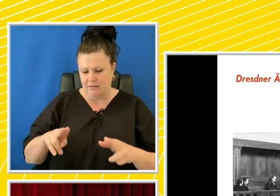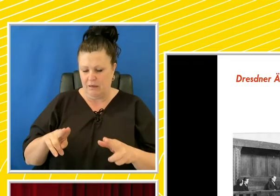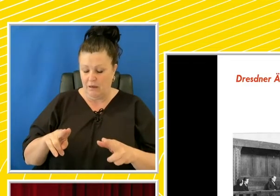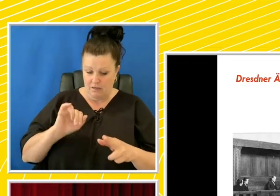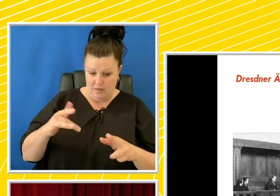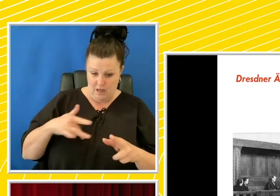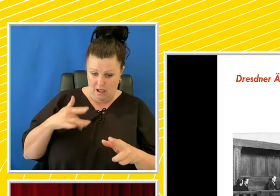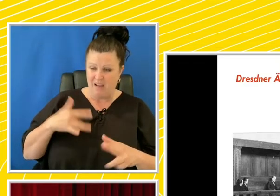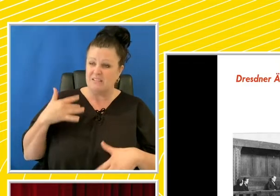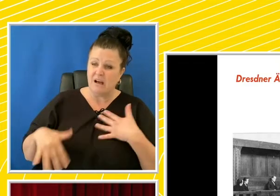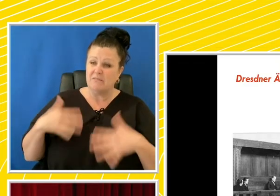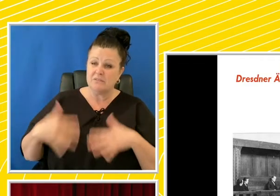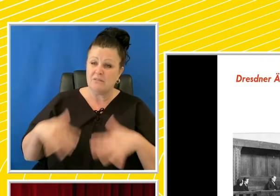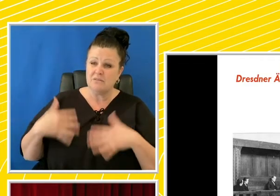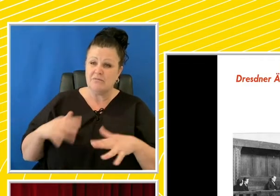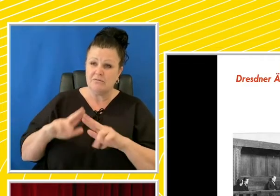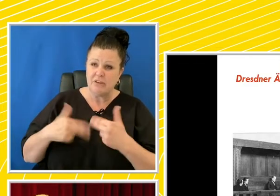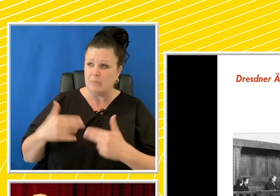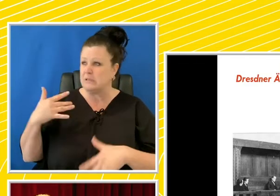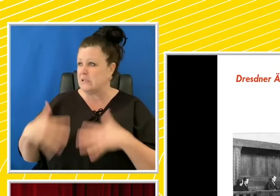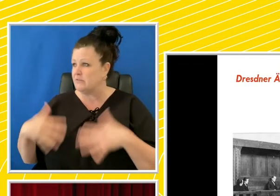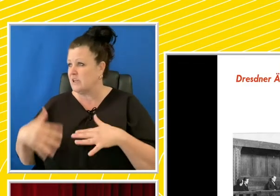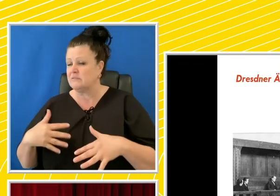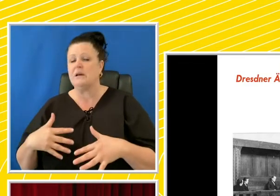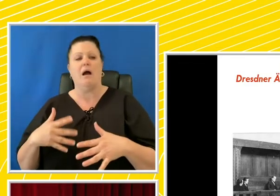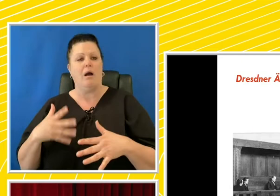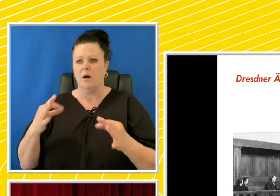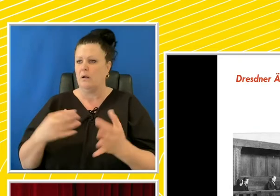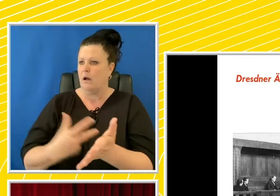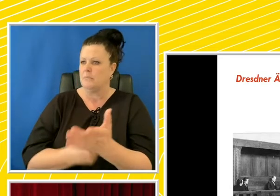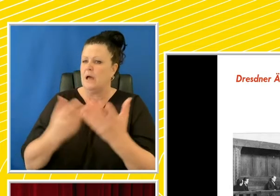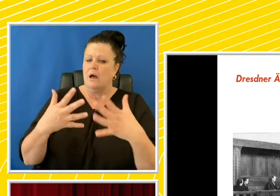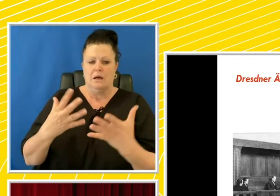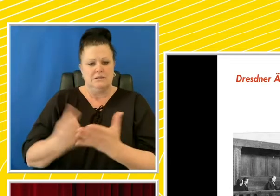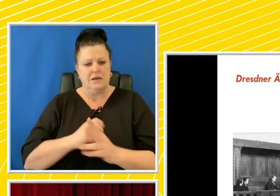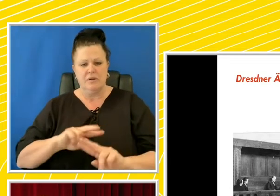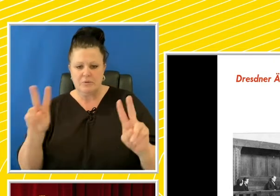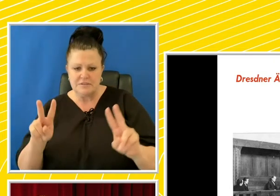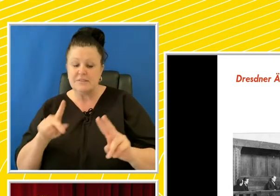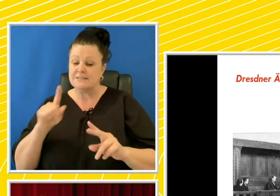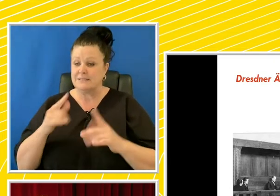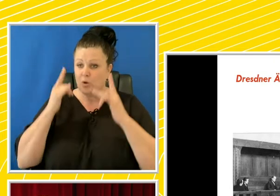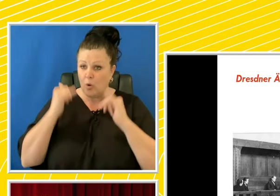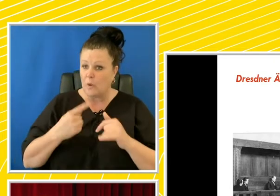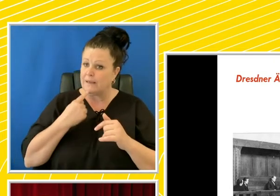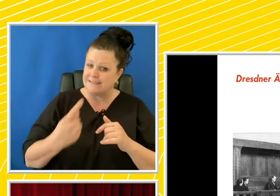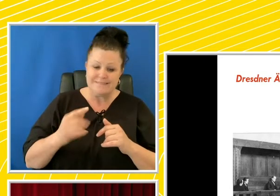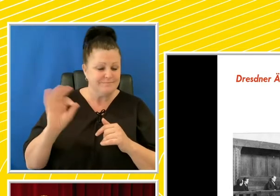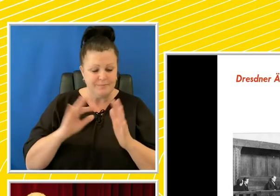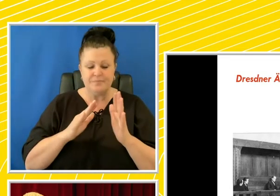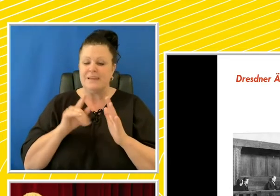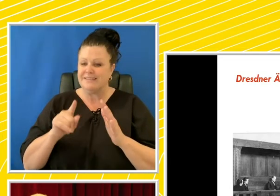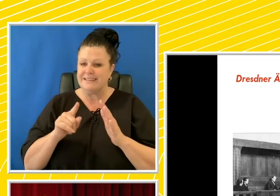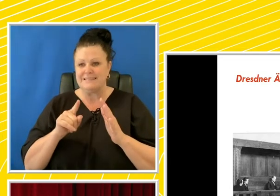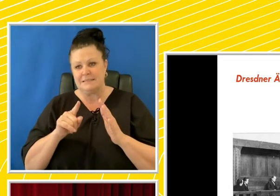a torture for the patient and the family. After Nietzsche's conviction and capital sentence, his lawyer continued the argument that Nietzsche's motivations were